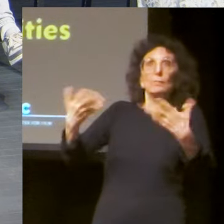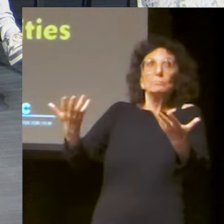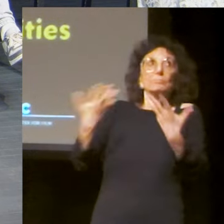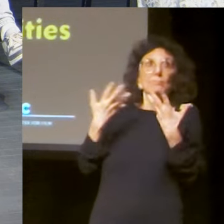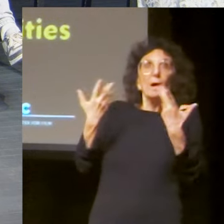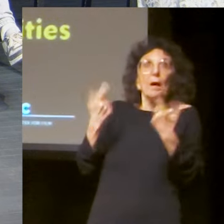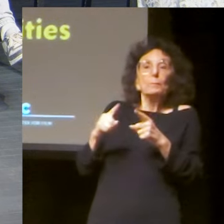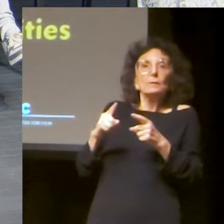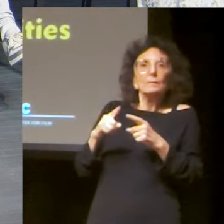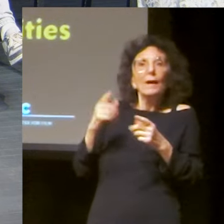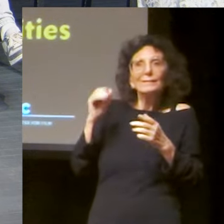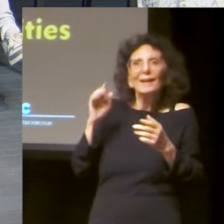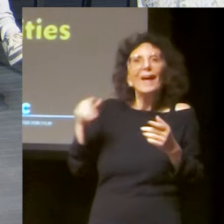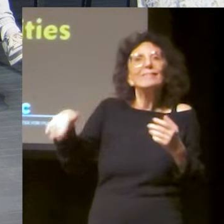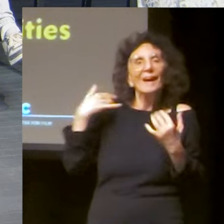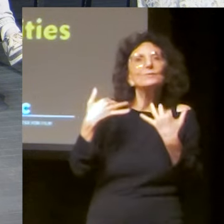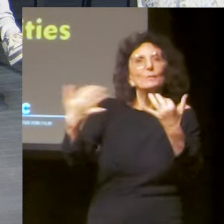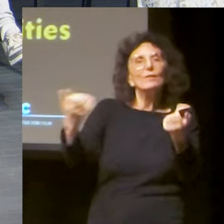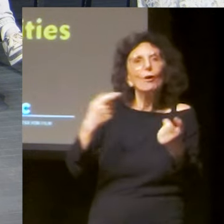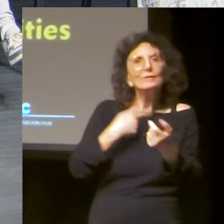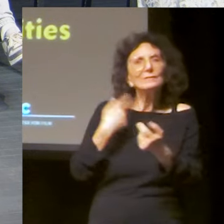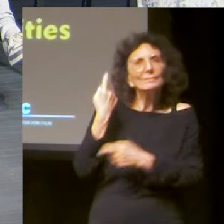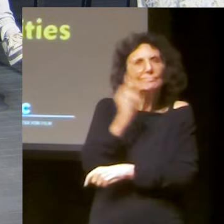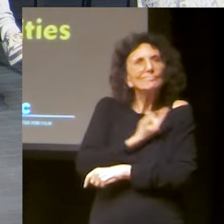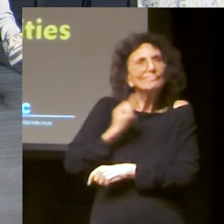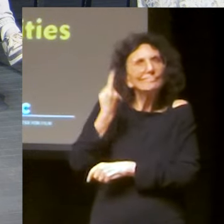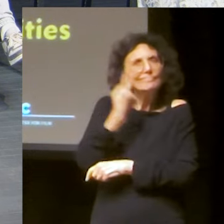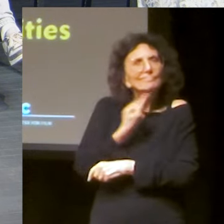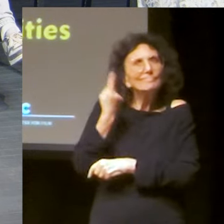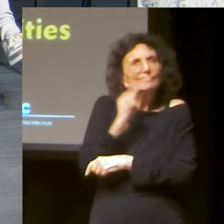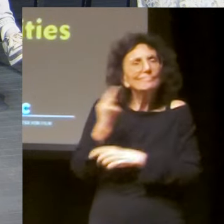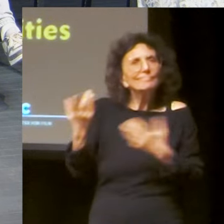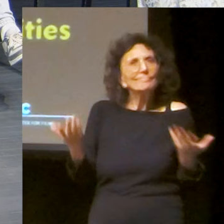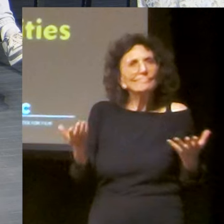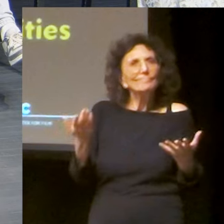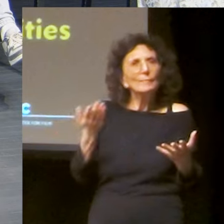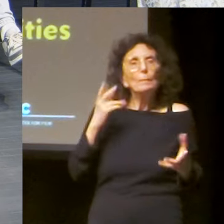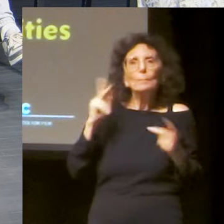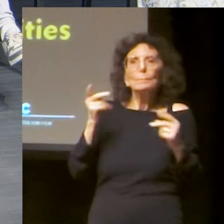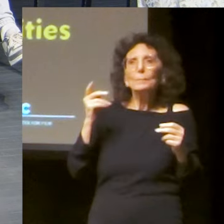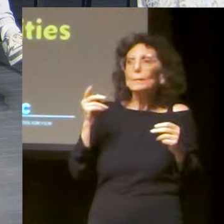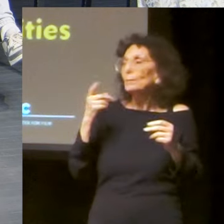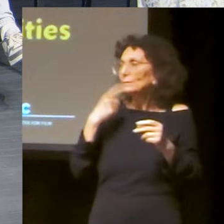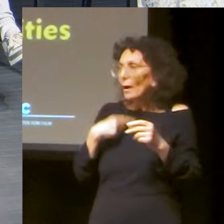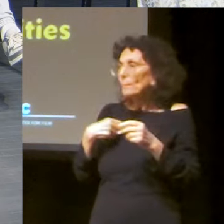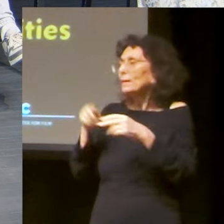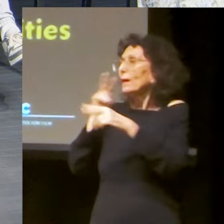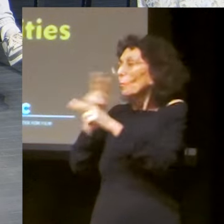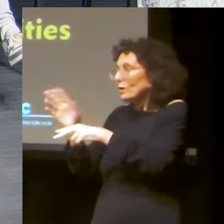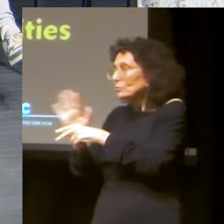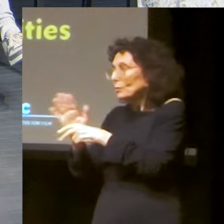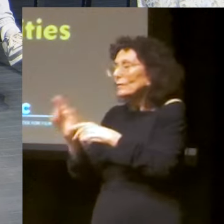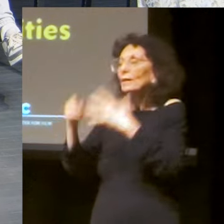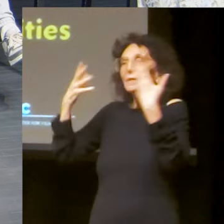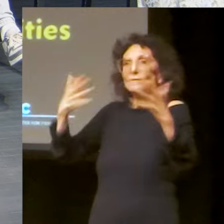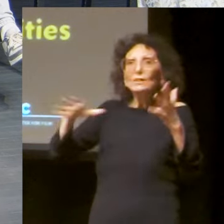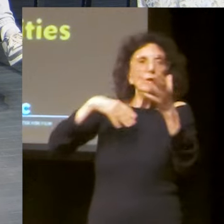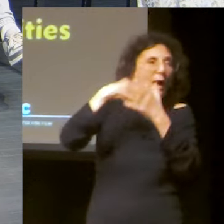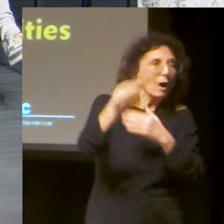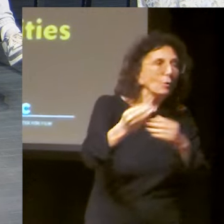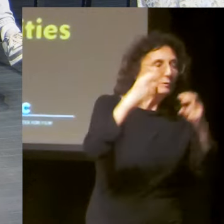is, I think the one that lingers on probably, uh, for the audience most